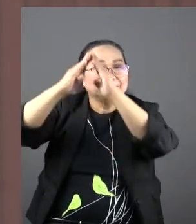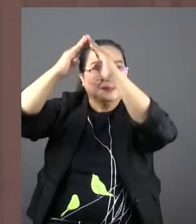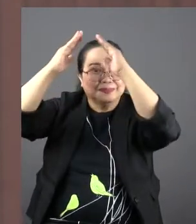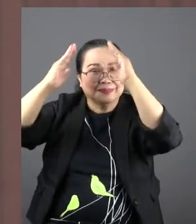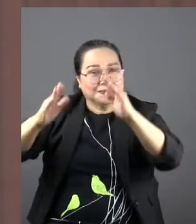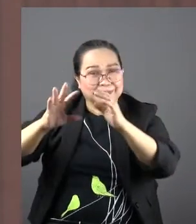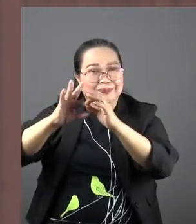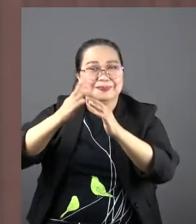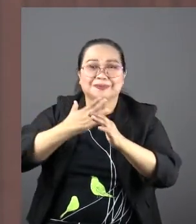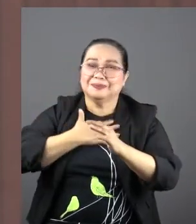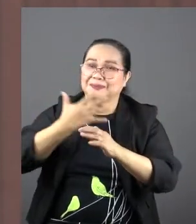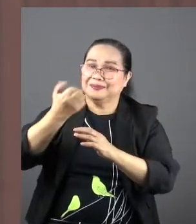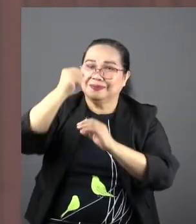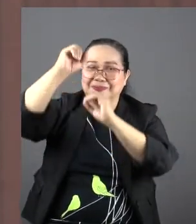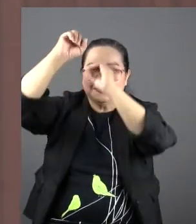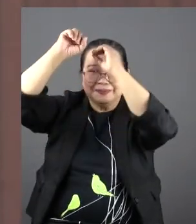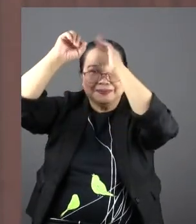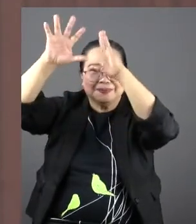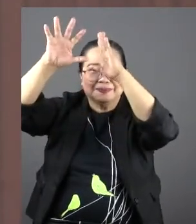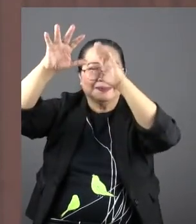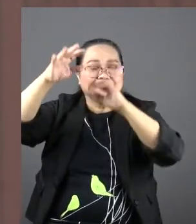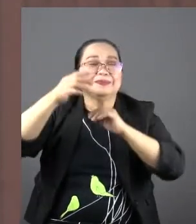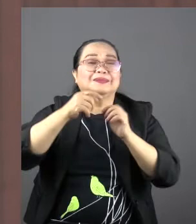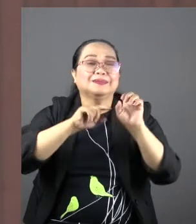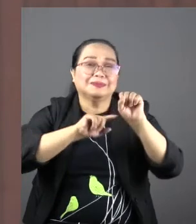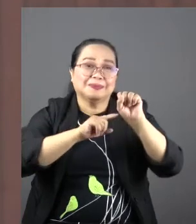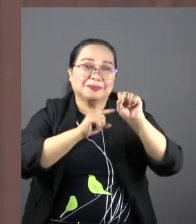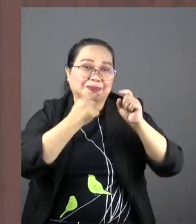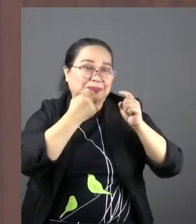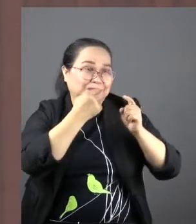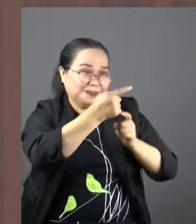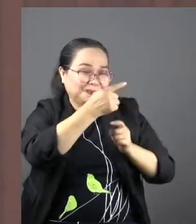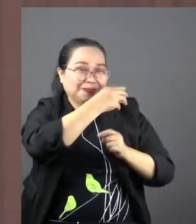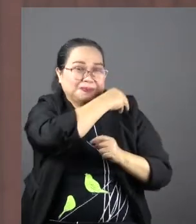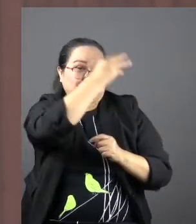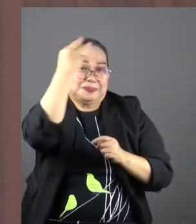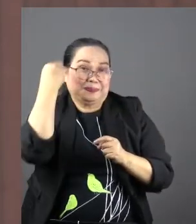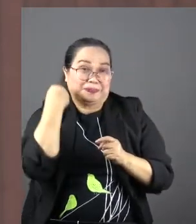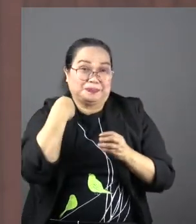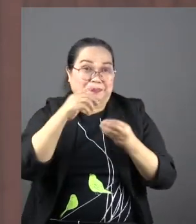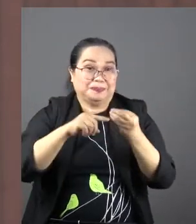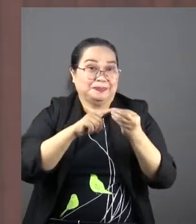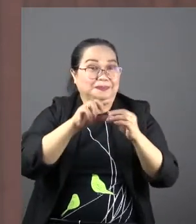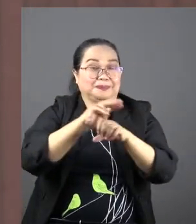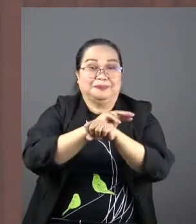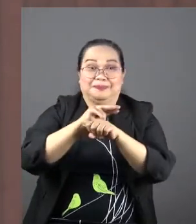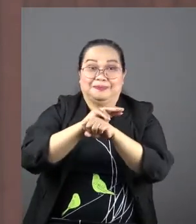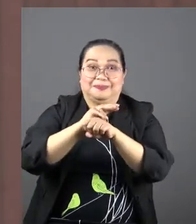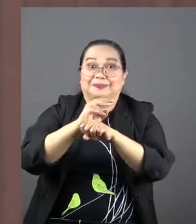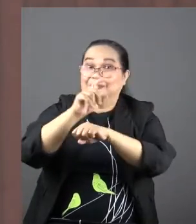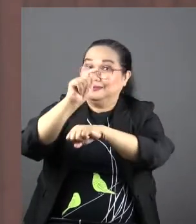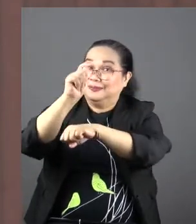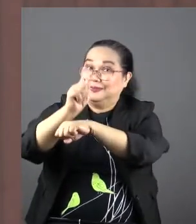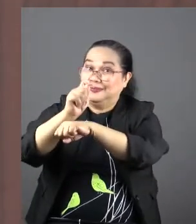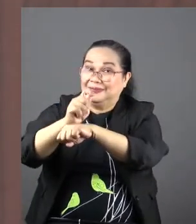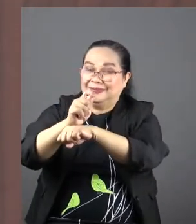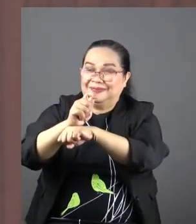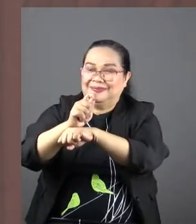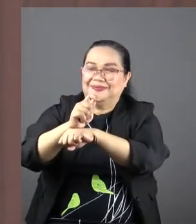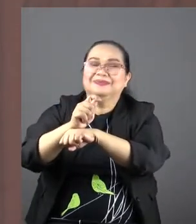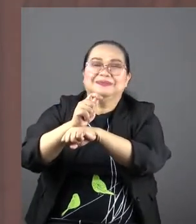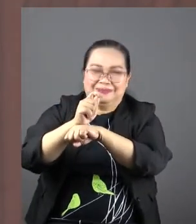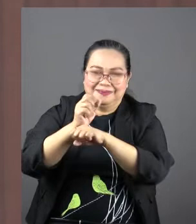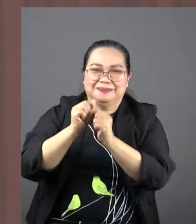house. He was beginning to teach his mother about his ministry. He was in the temple and besides